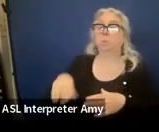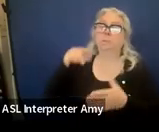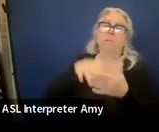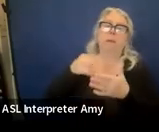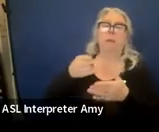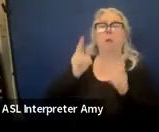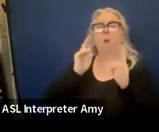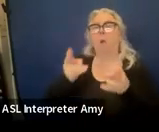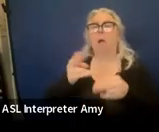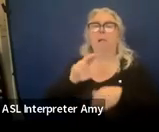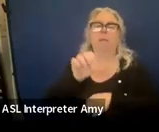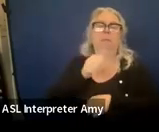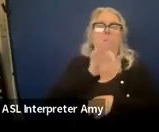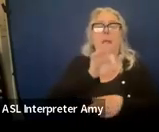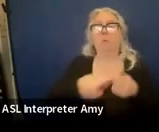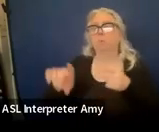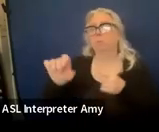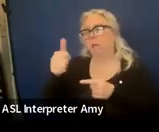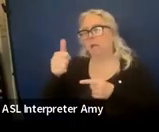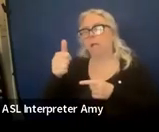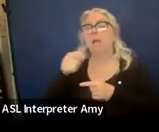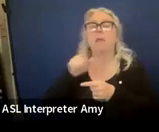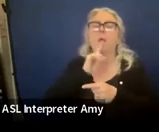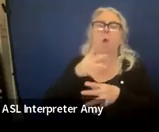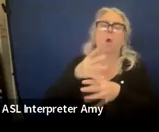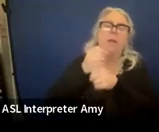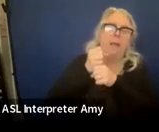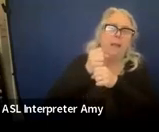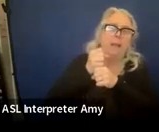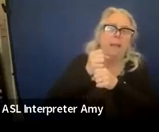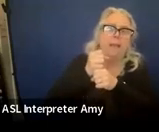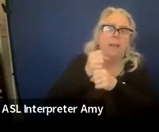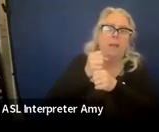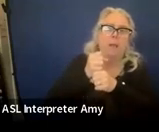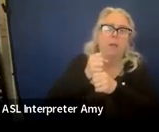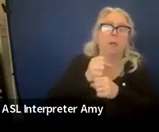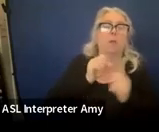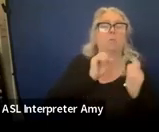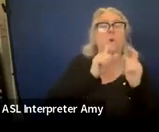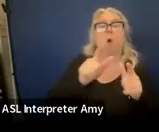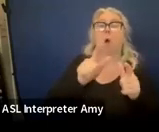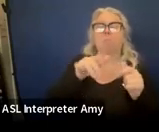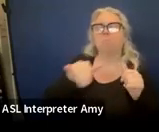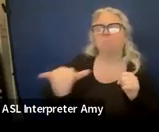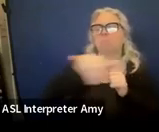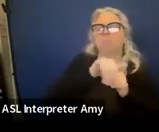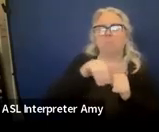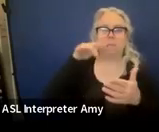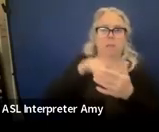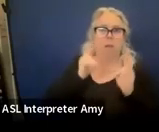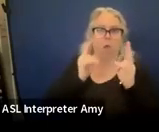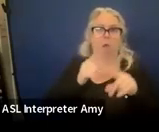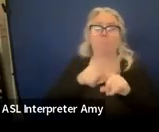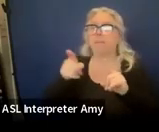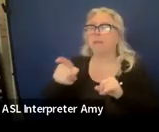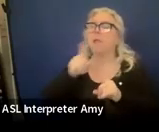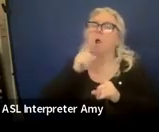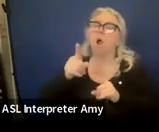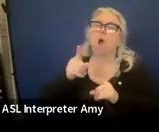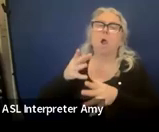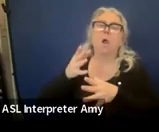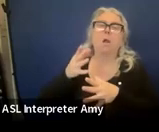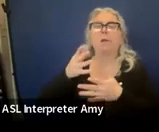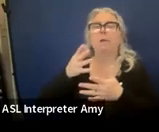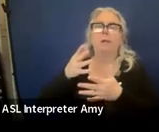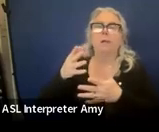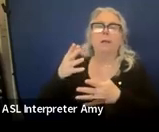nine to 10, they're receiving, everyone else is in study hall, they're in study hall, but they're getting reading comprehension during that